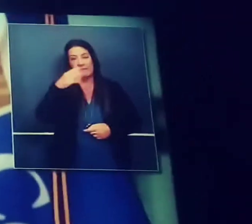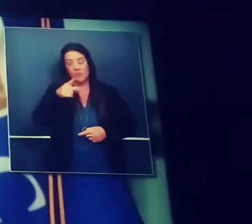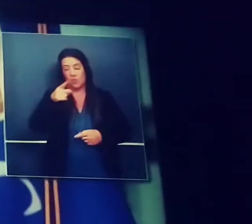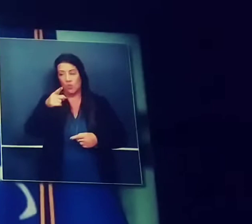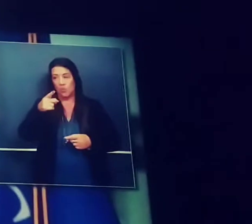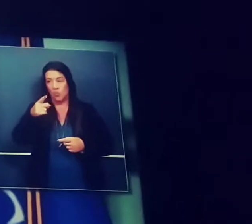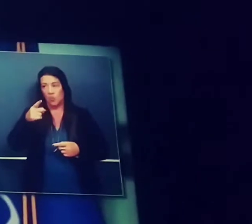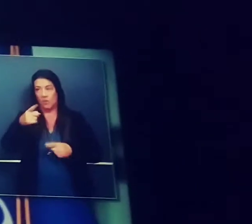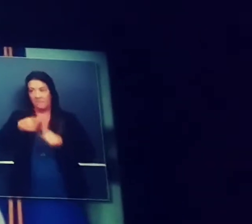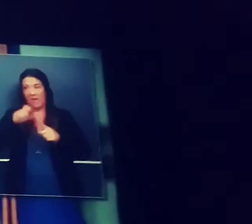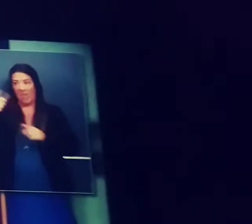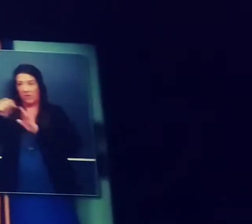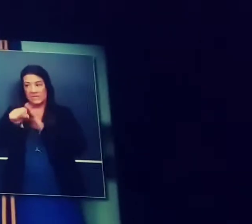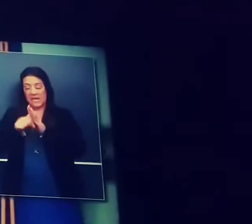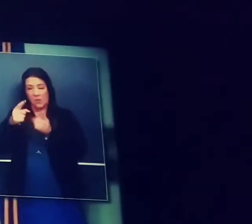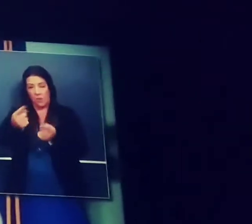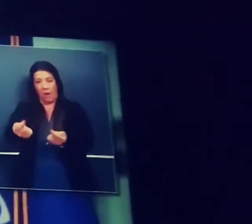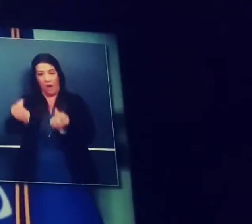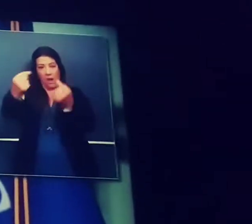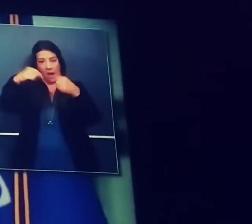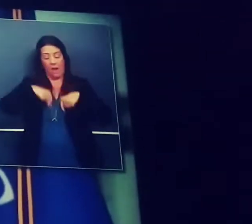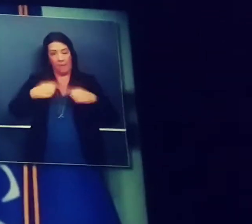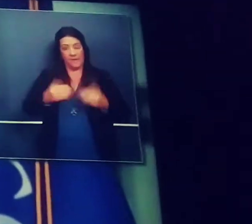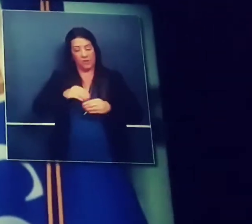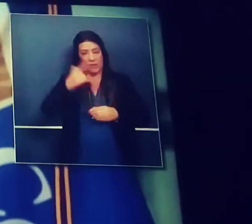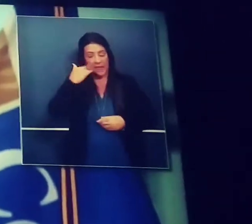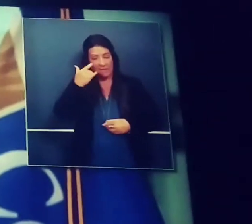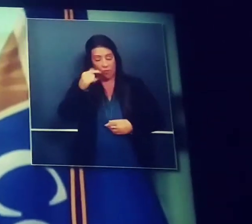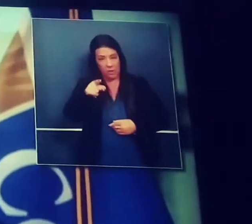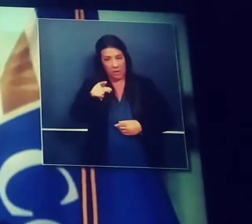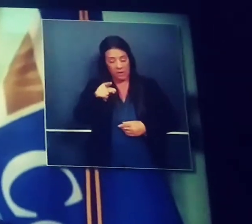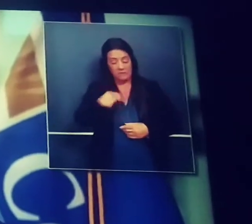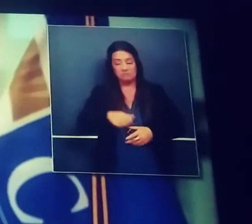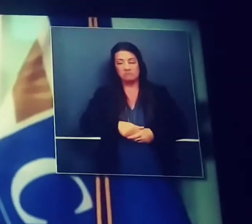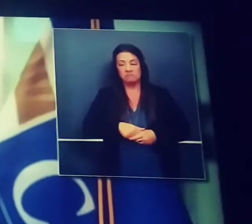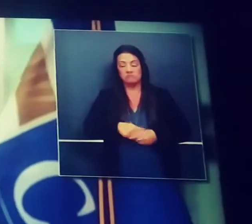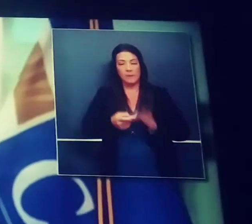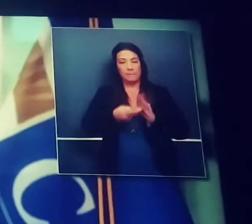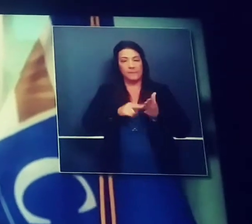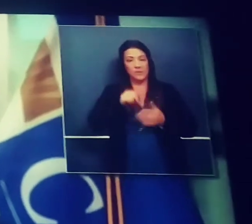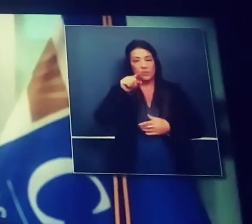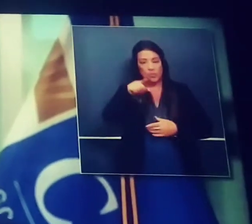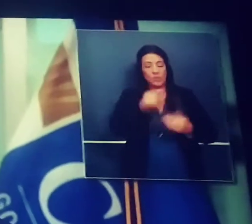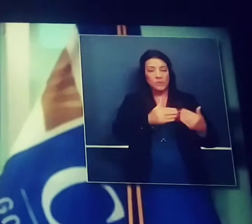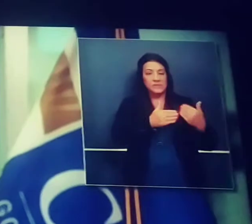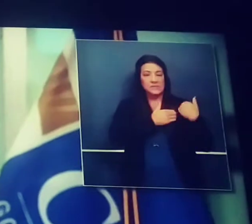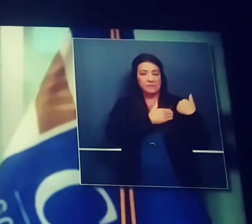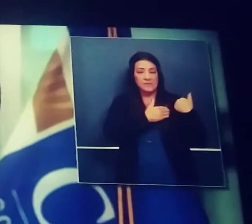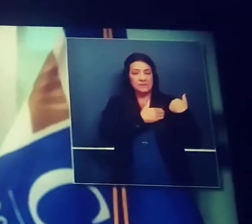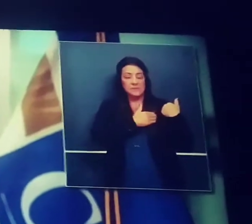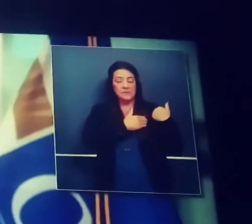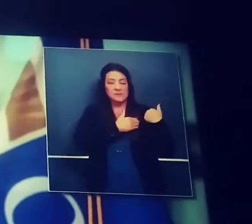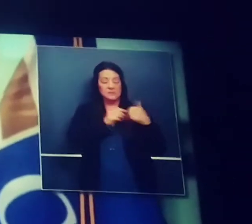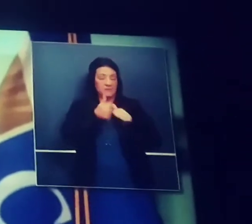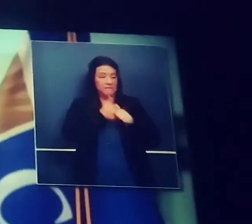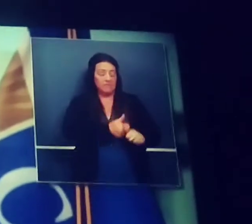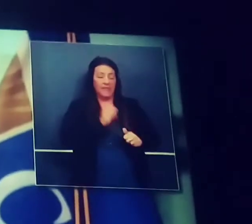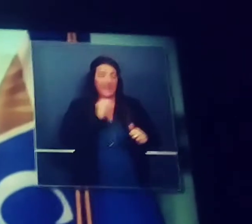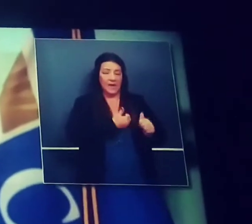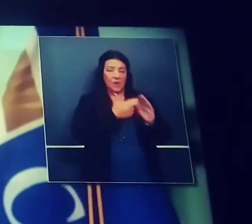state of California, you're responsible to be able to advance the rules